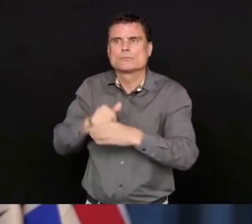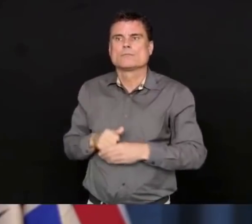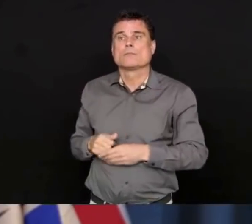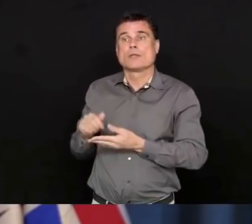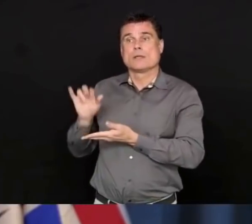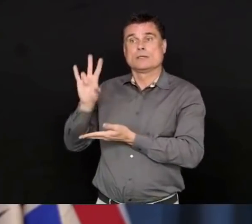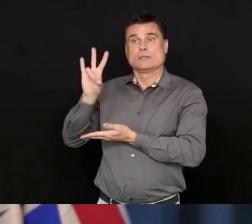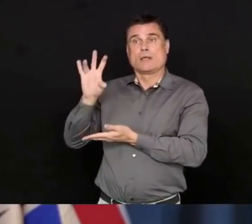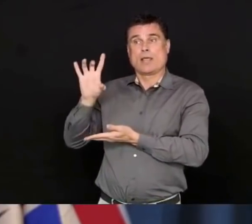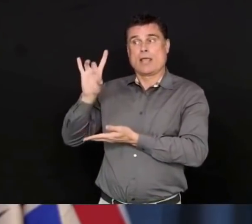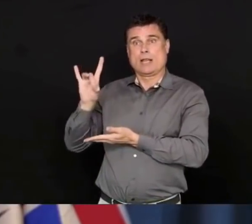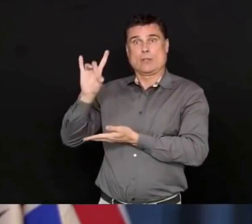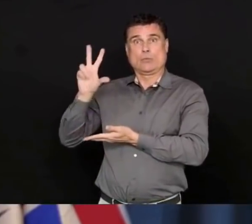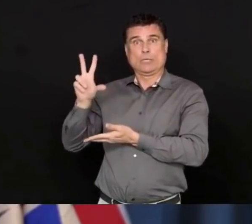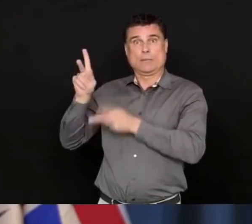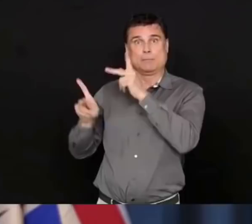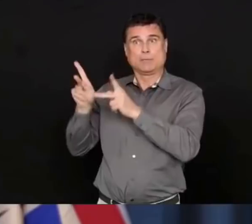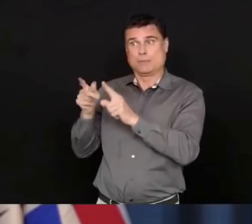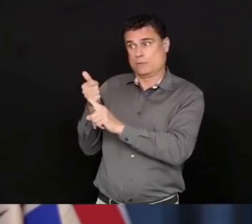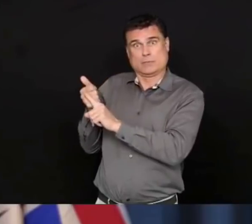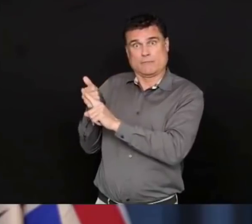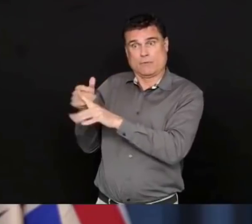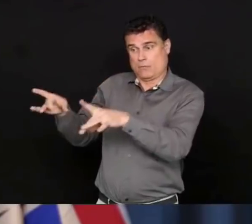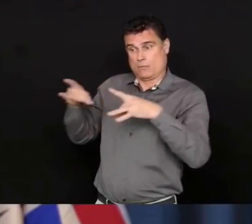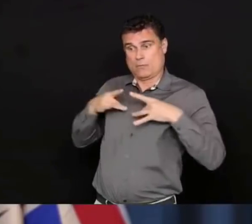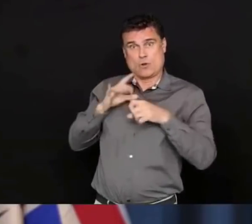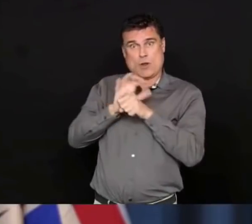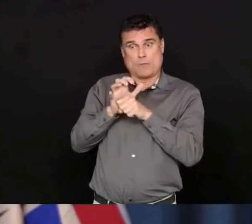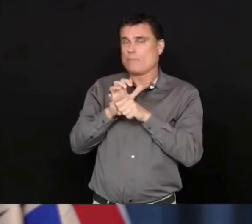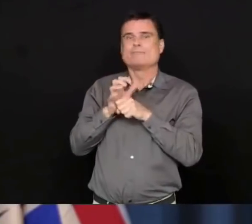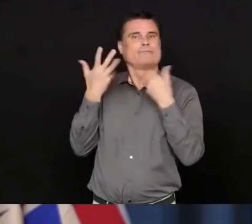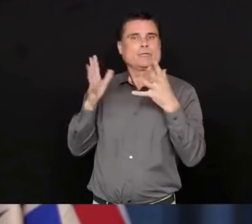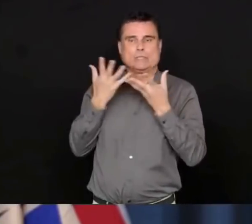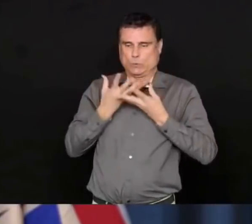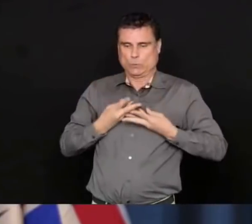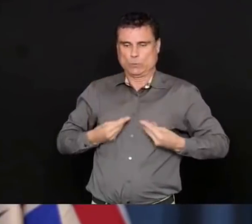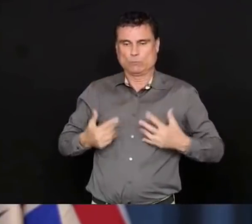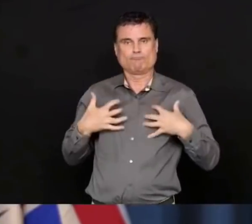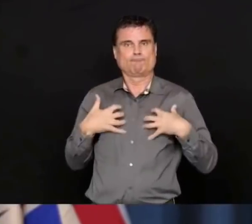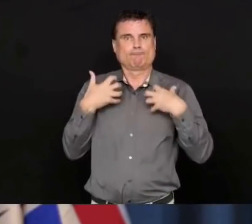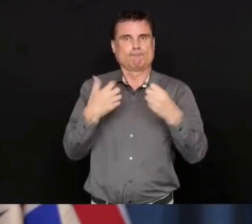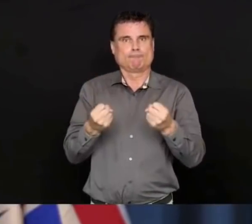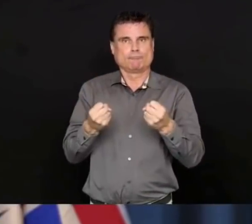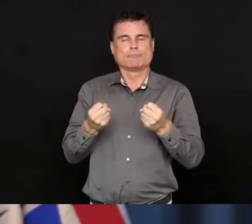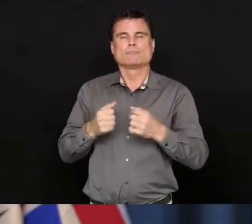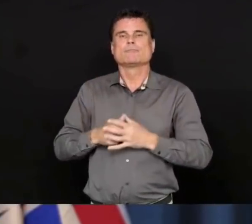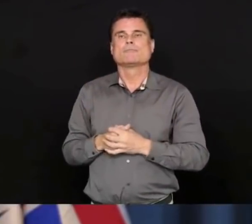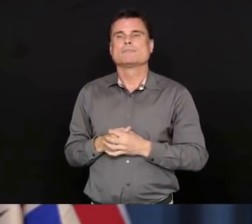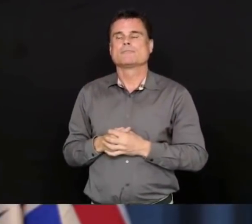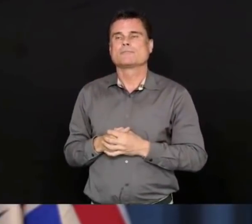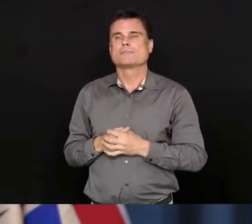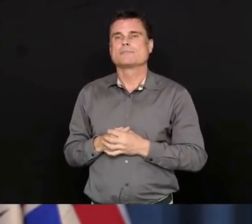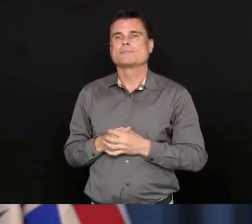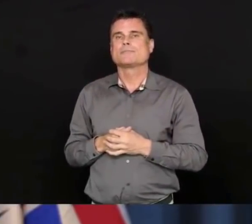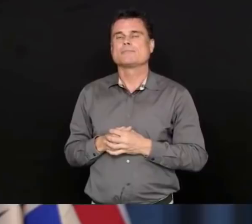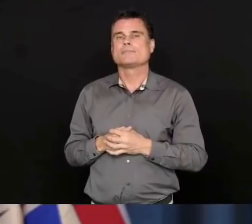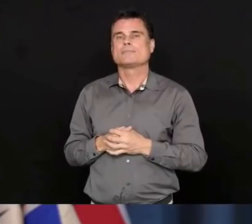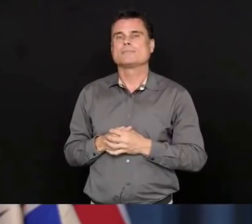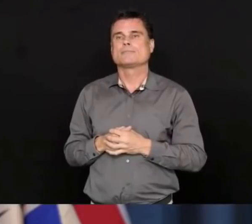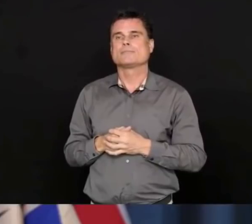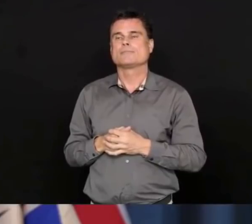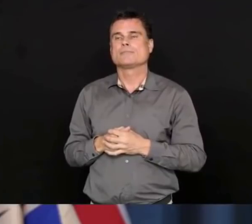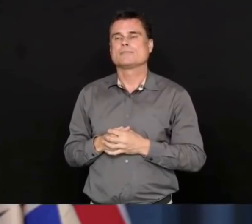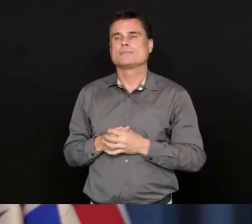say that we've had community outbreaks, as you know, in a couple of different situations, and we've been advised of